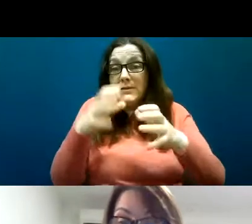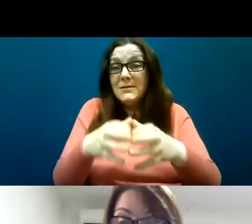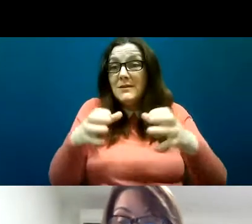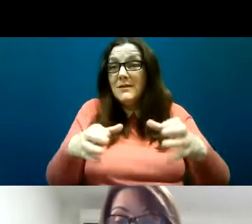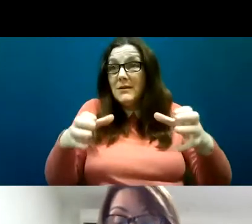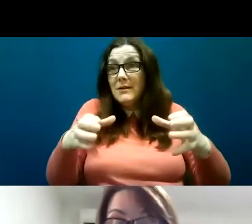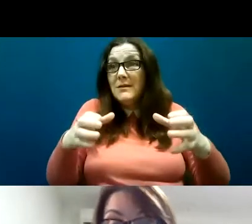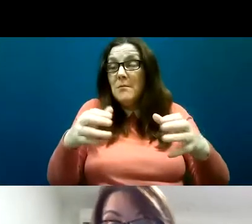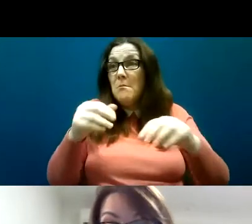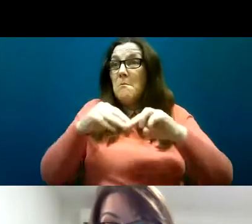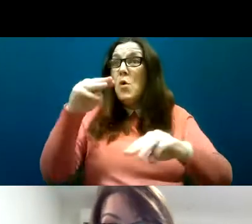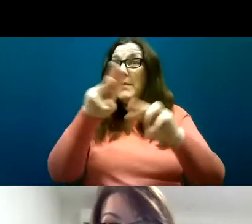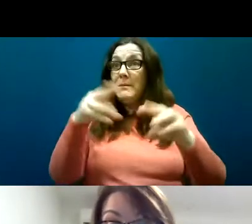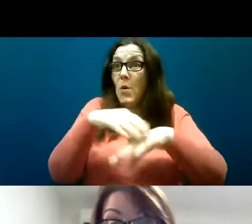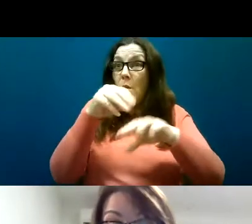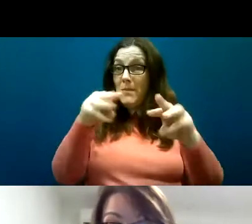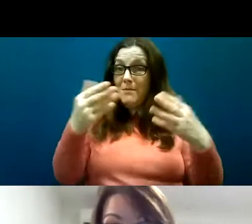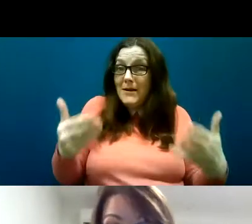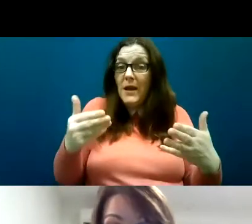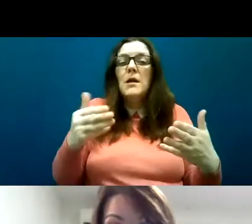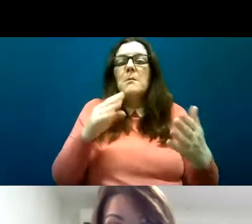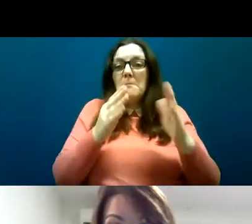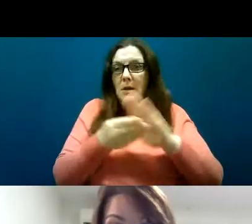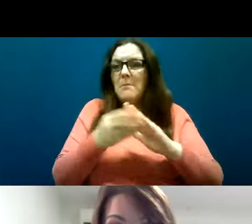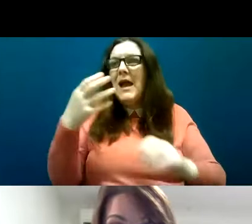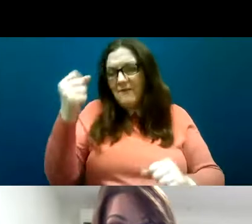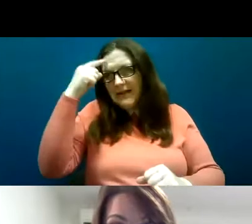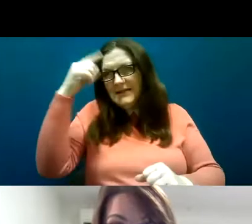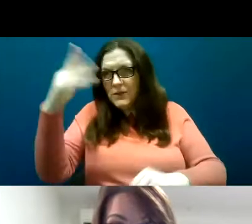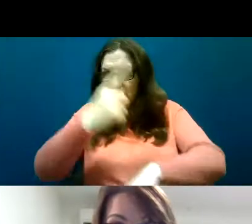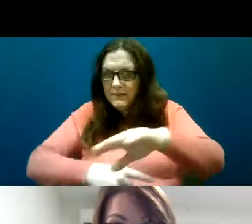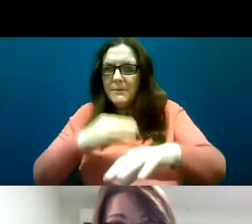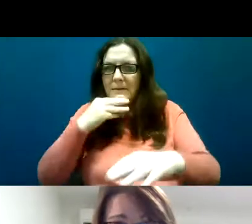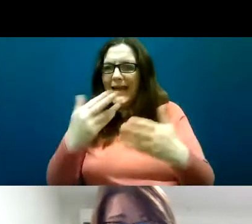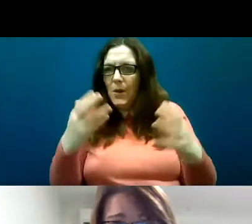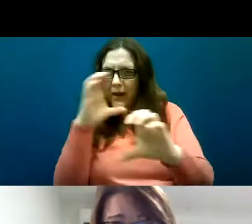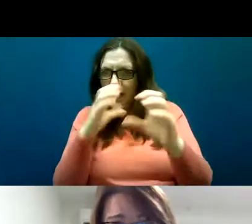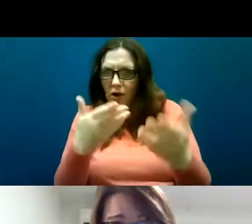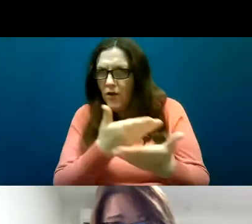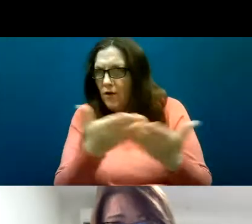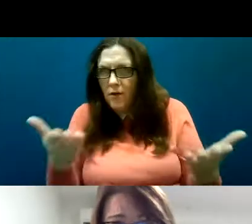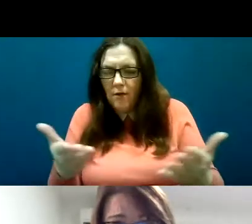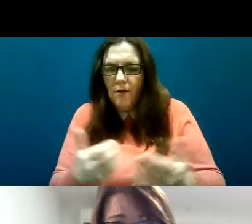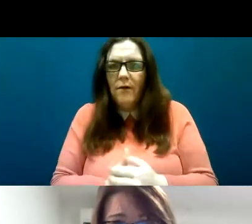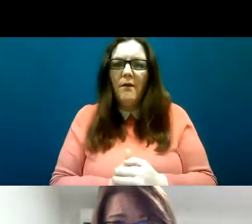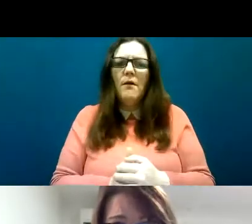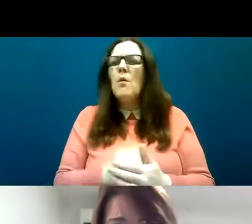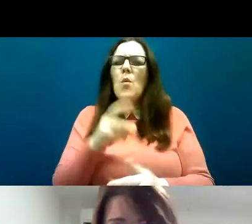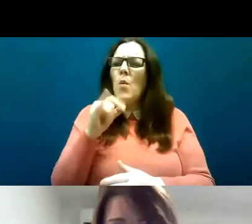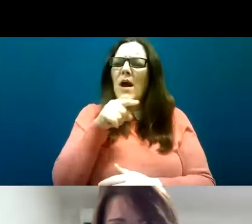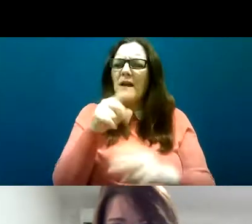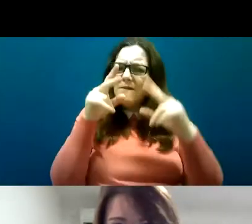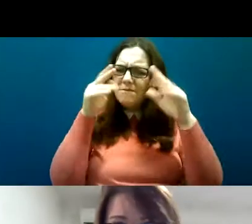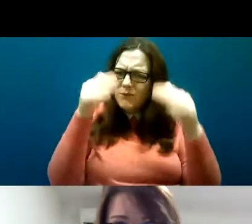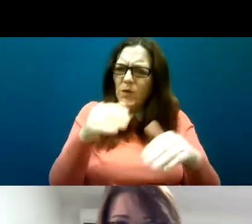subsequent link to emergency accommodation for this population. So why did we focus on people with